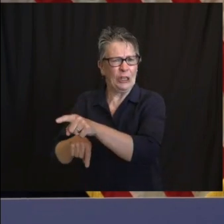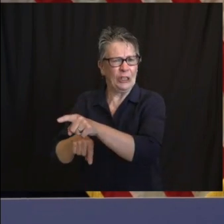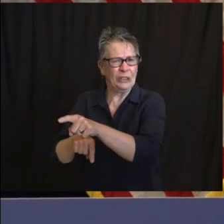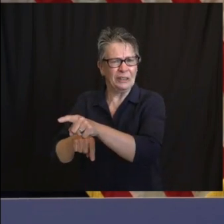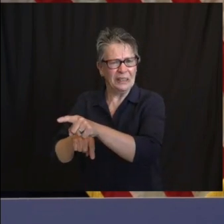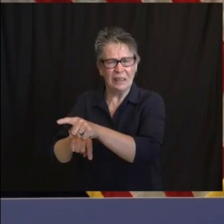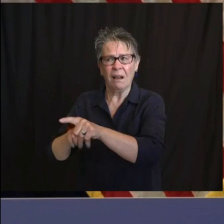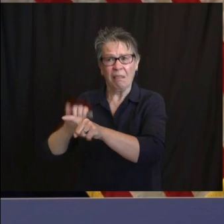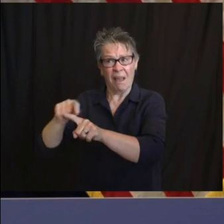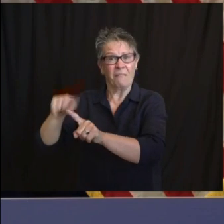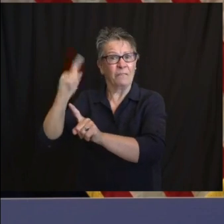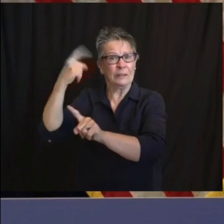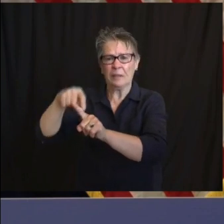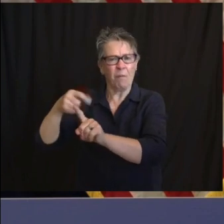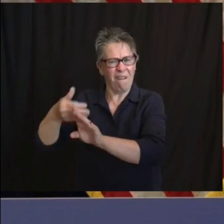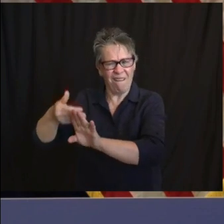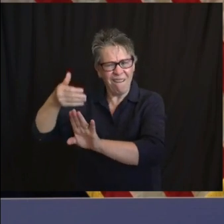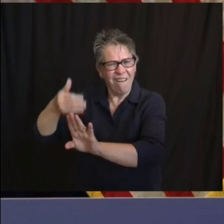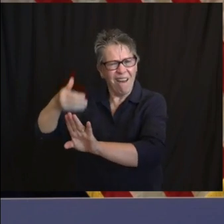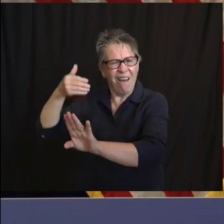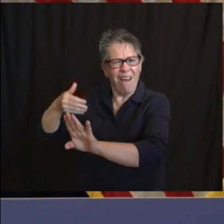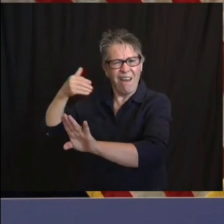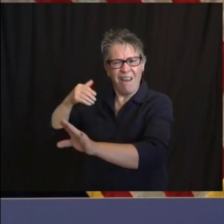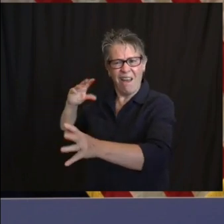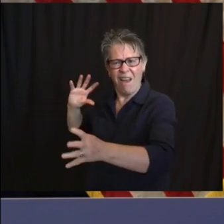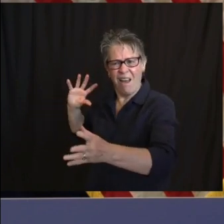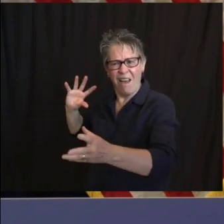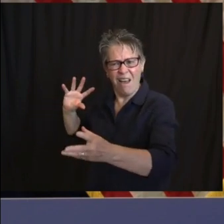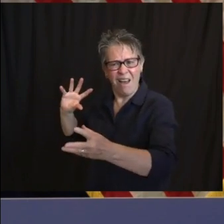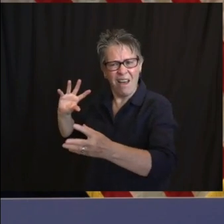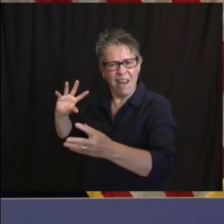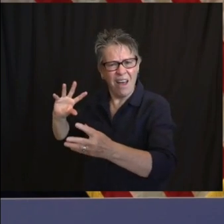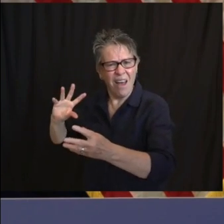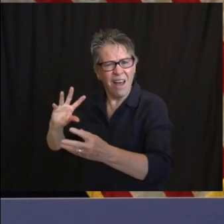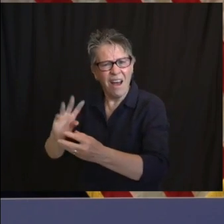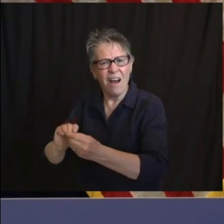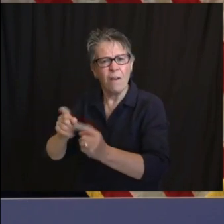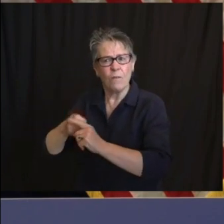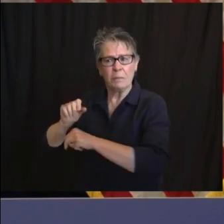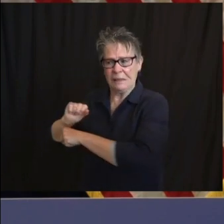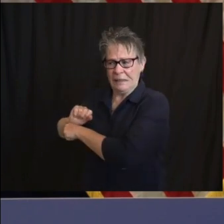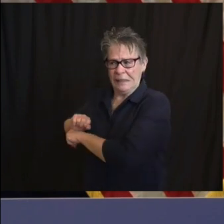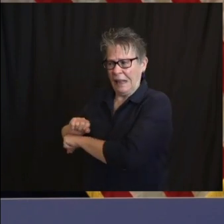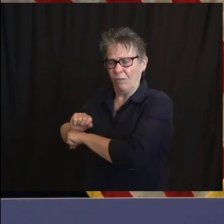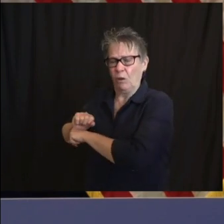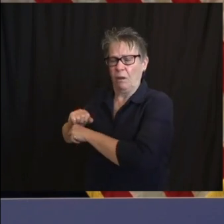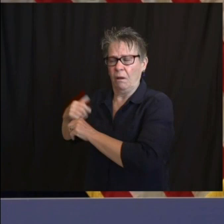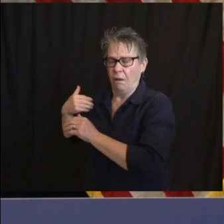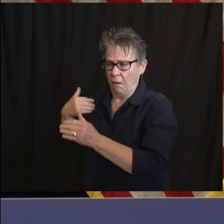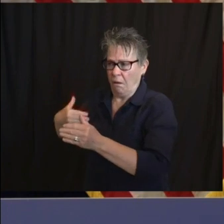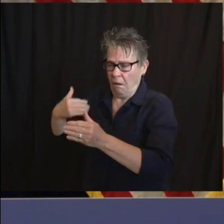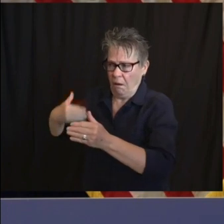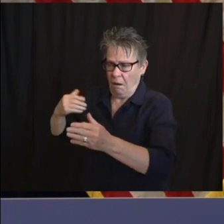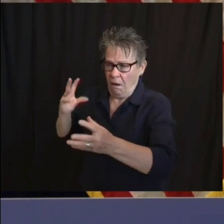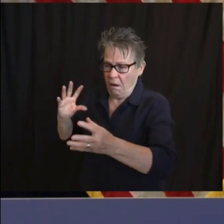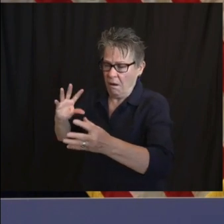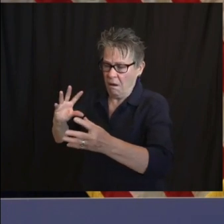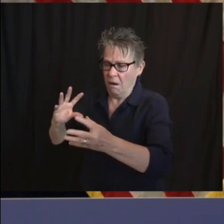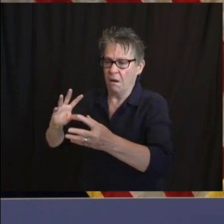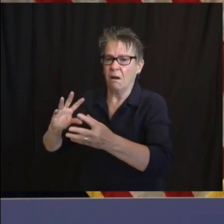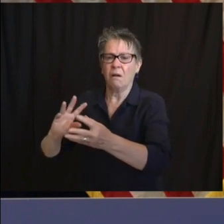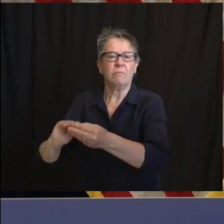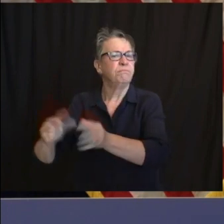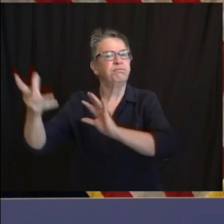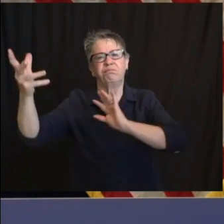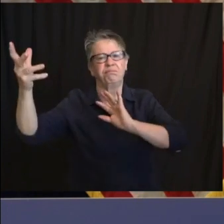and the stain that slavery still leaves in our country today. So I put those